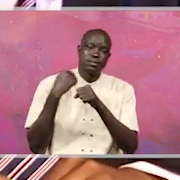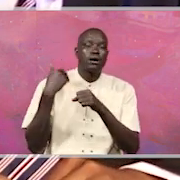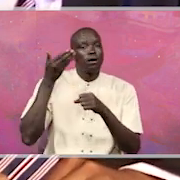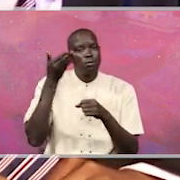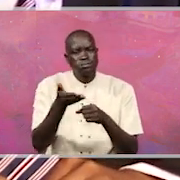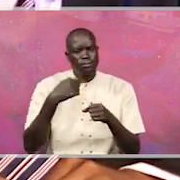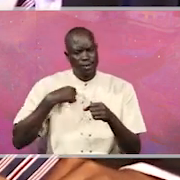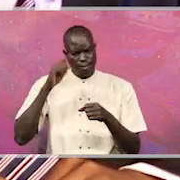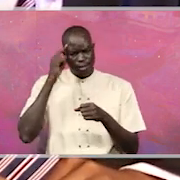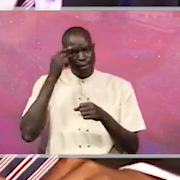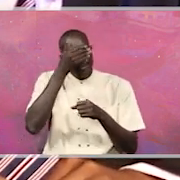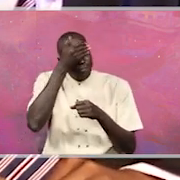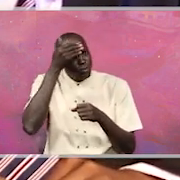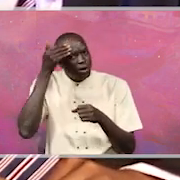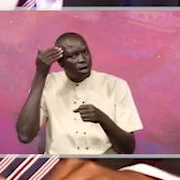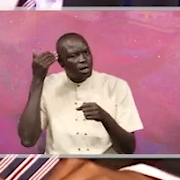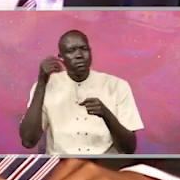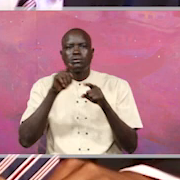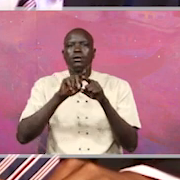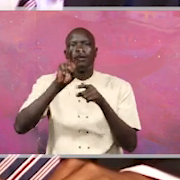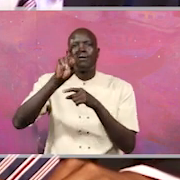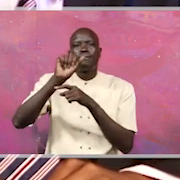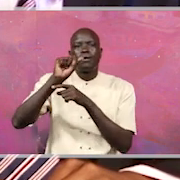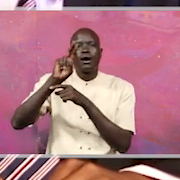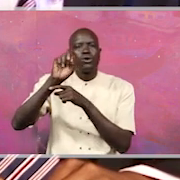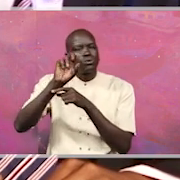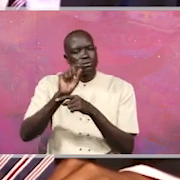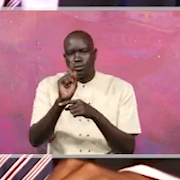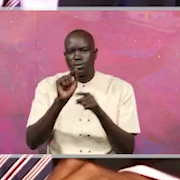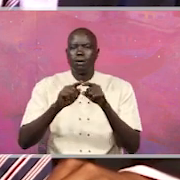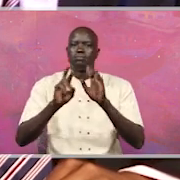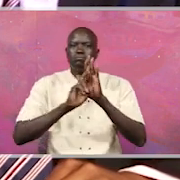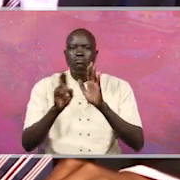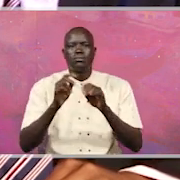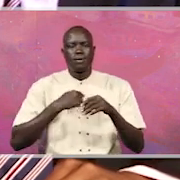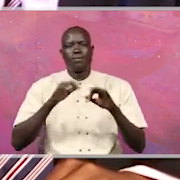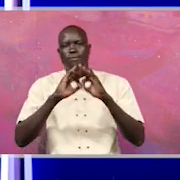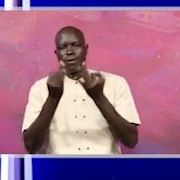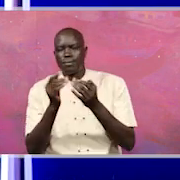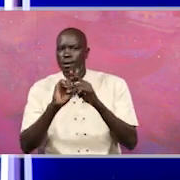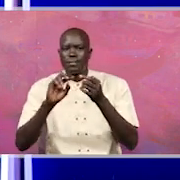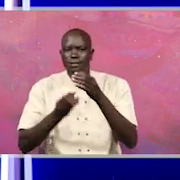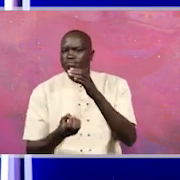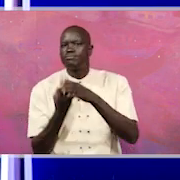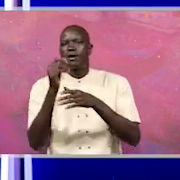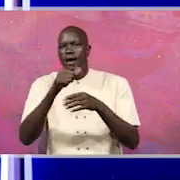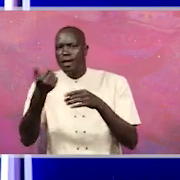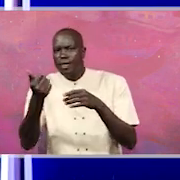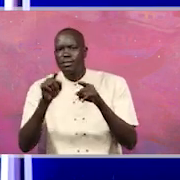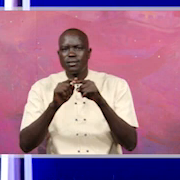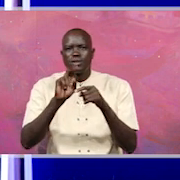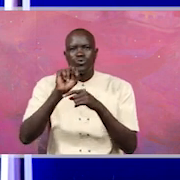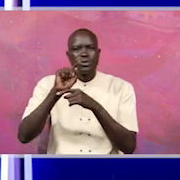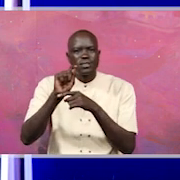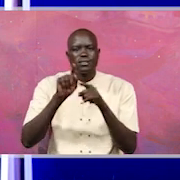So I think for me, we cannot forget the whole issue of the value. And if we're saying that these are our relatives, and again, you're creating another unit alongside another unit, are we saying